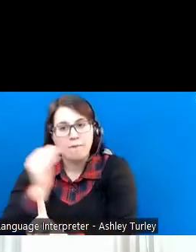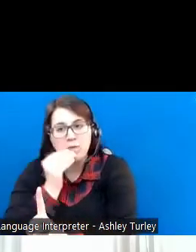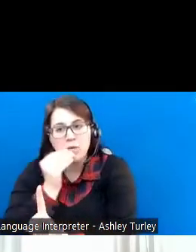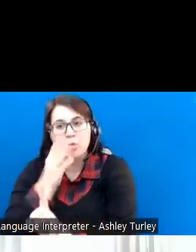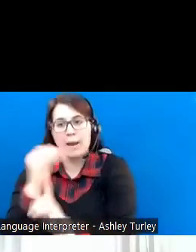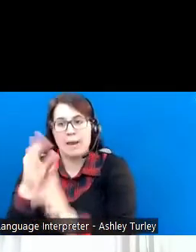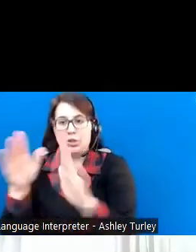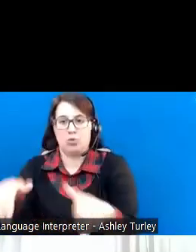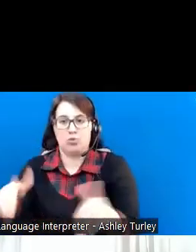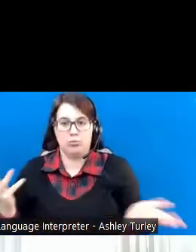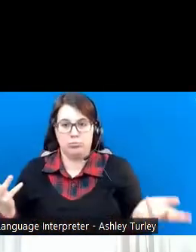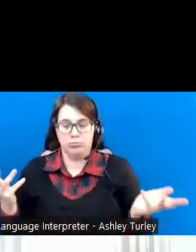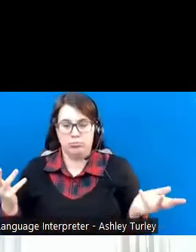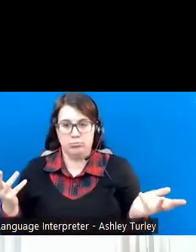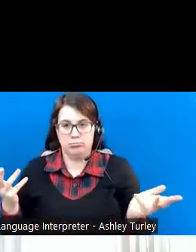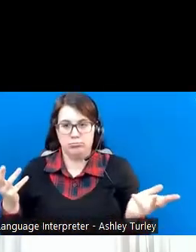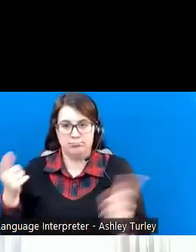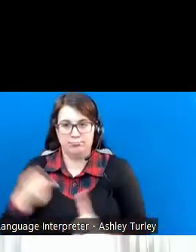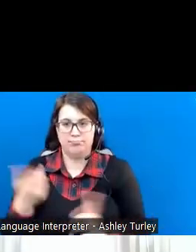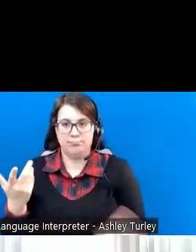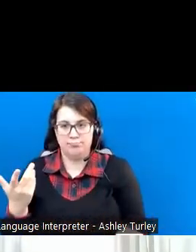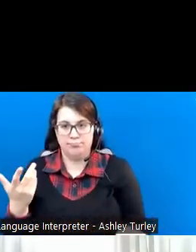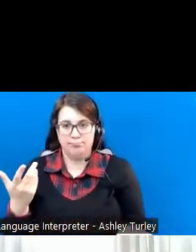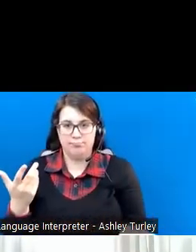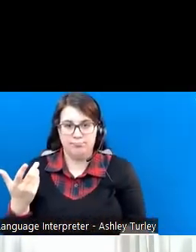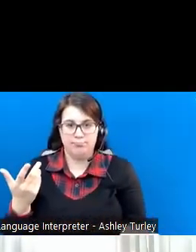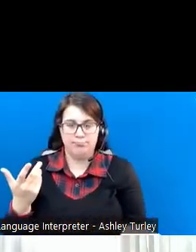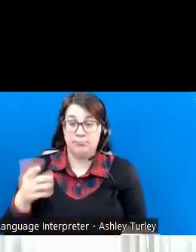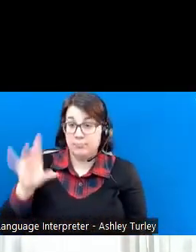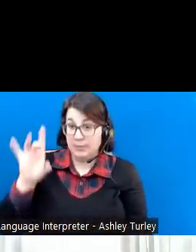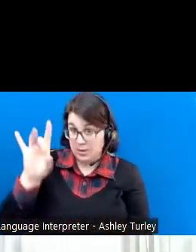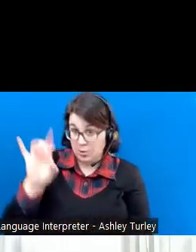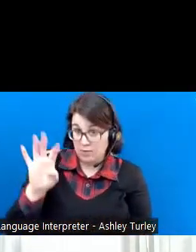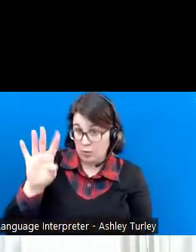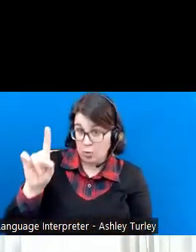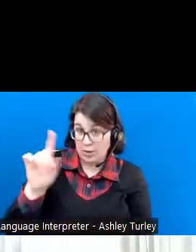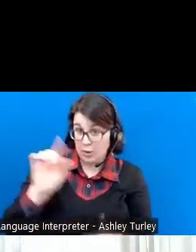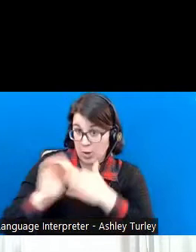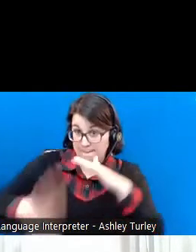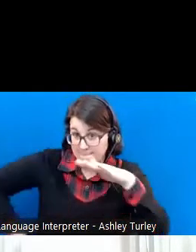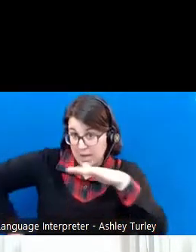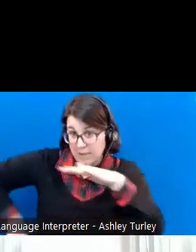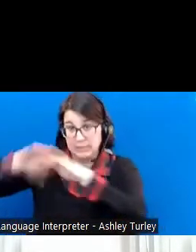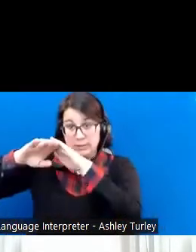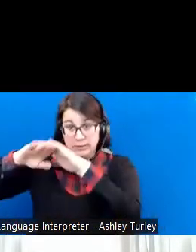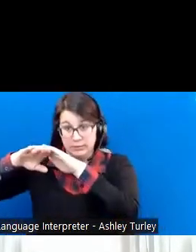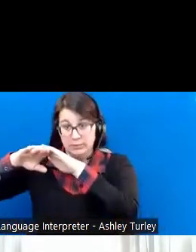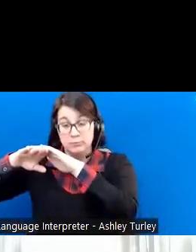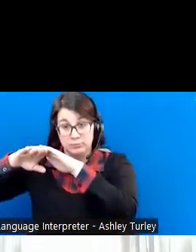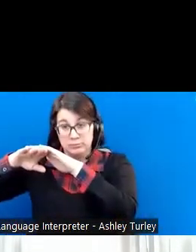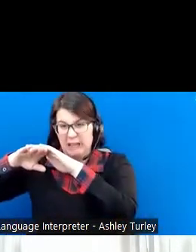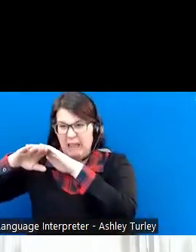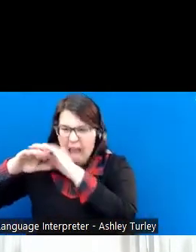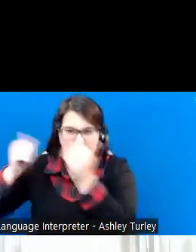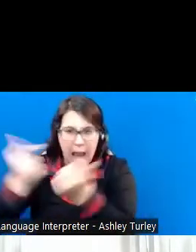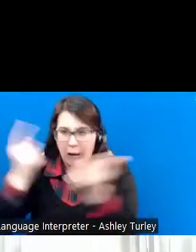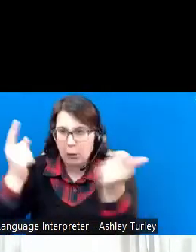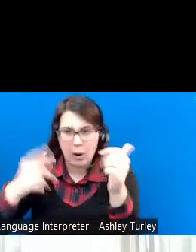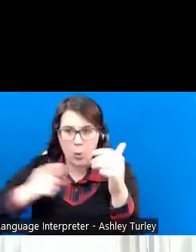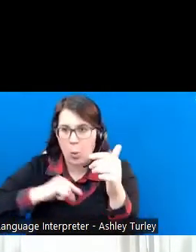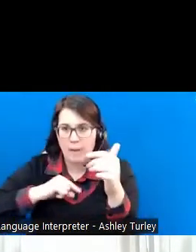Again, so $841 is the maximum amount of money that anyone can get on